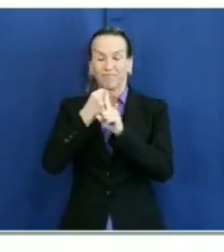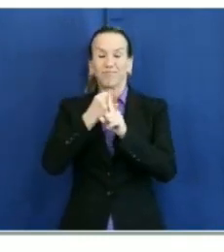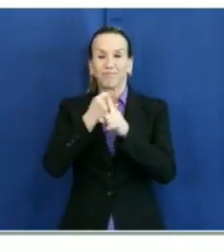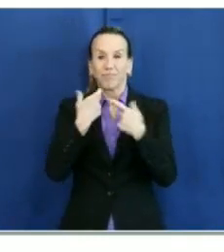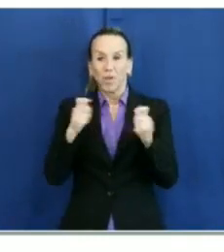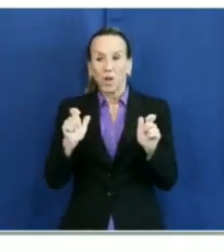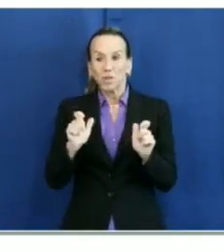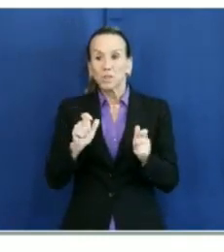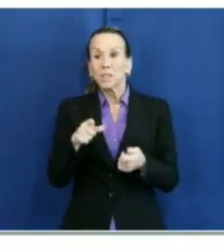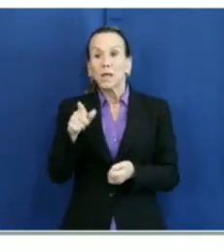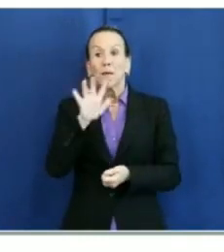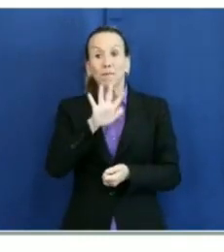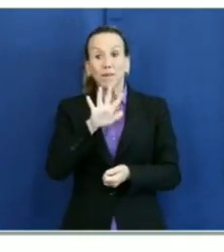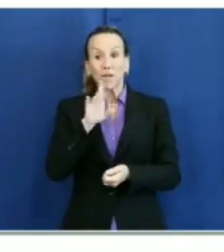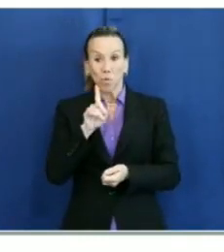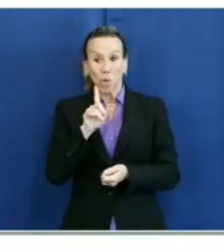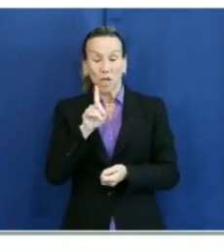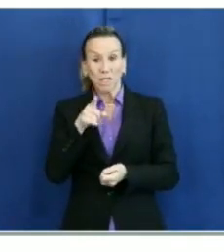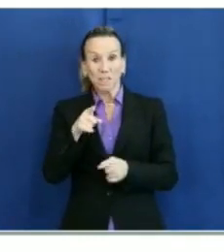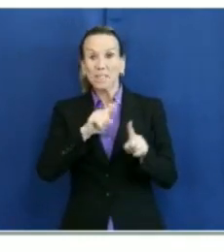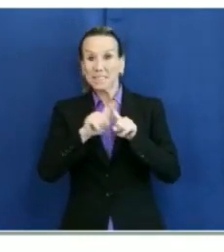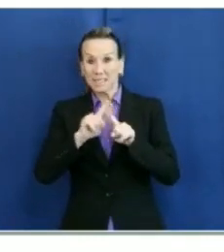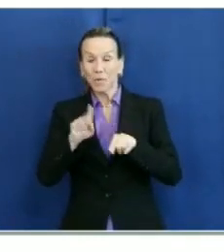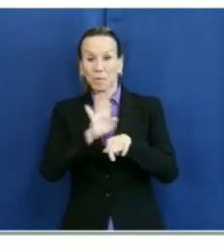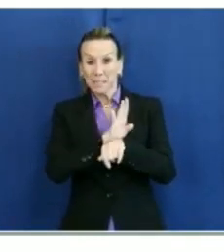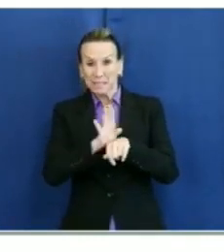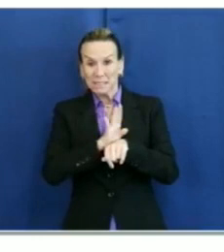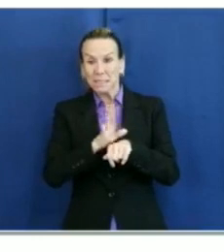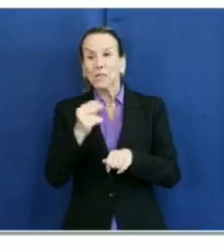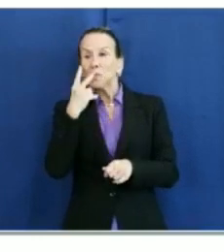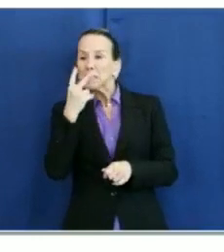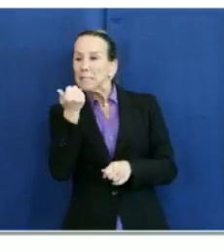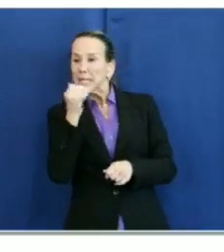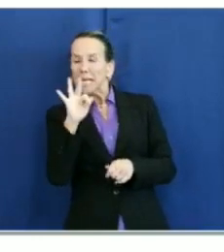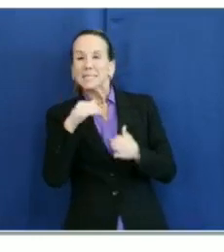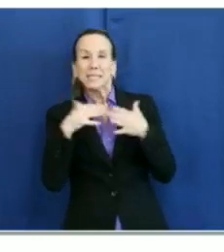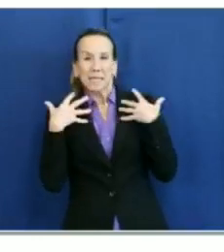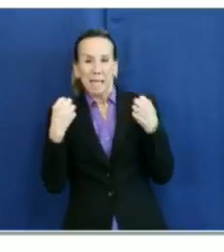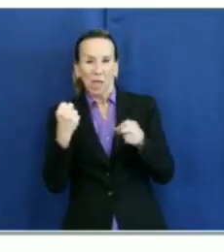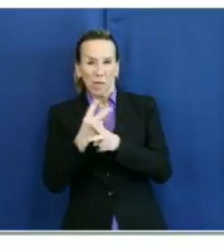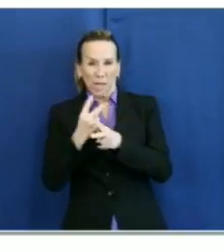then 51 in various businesses, and 19 in healthcare.